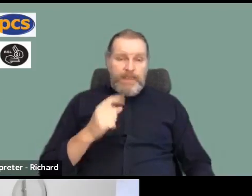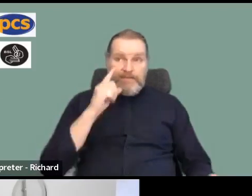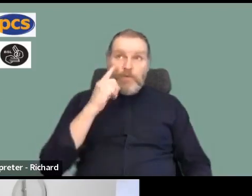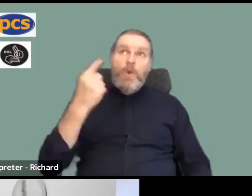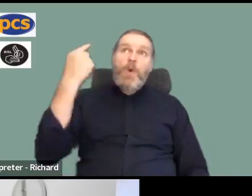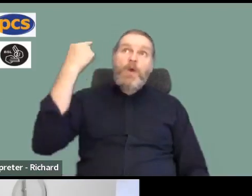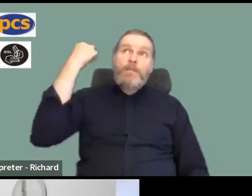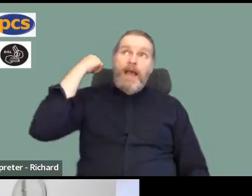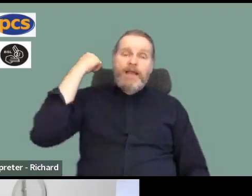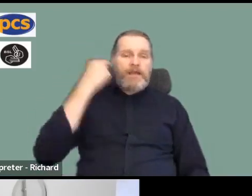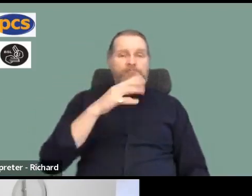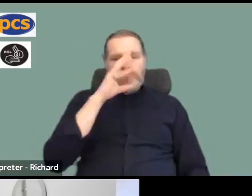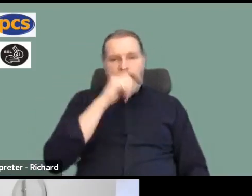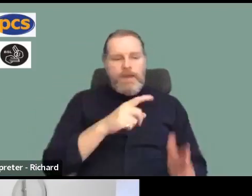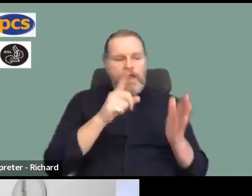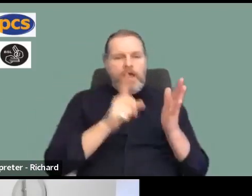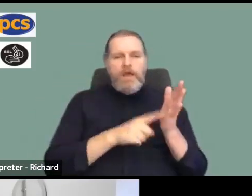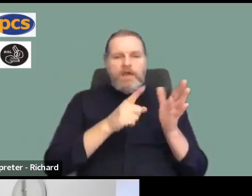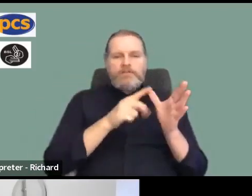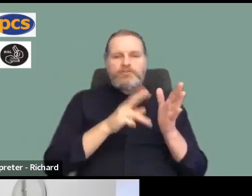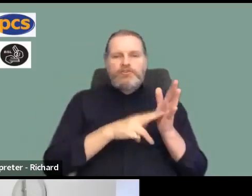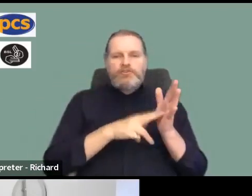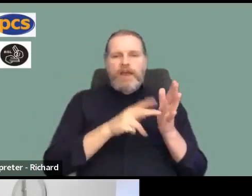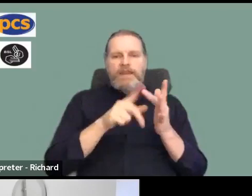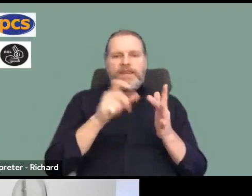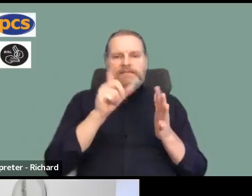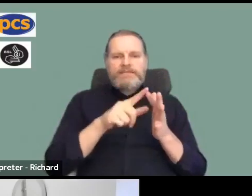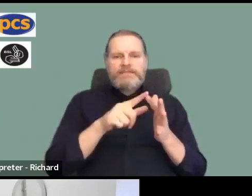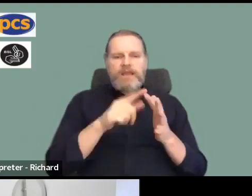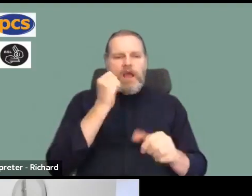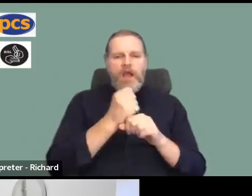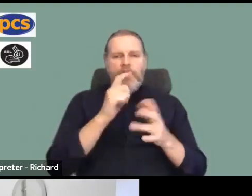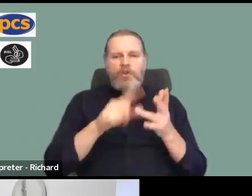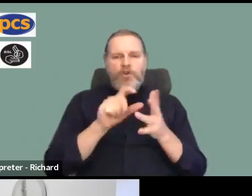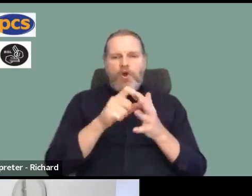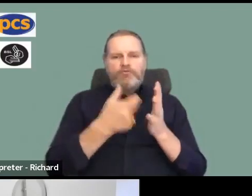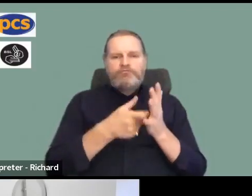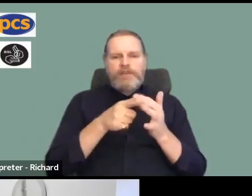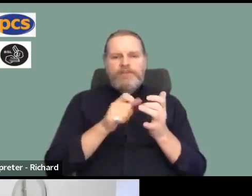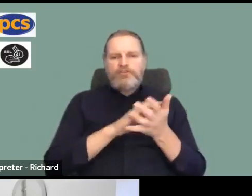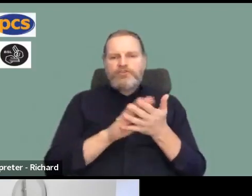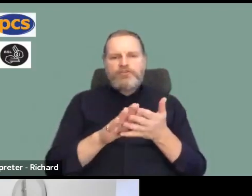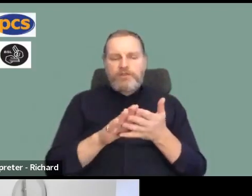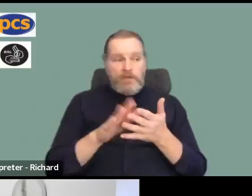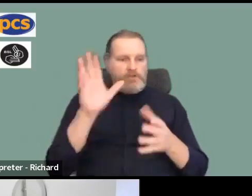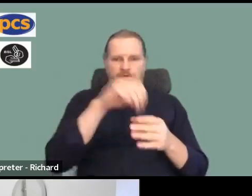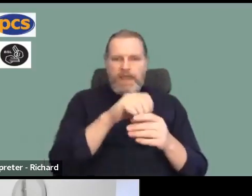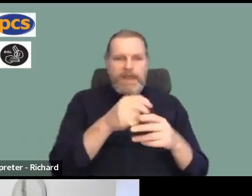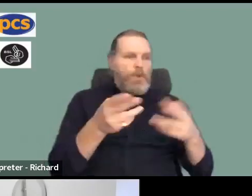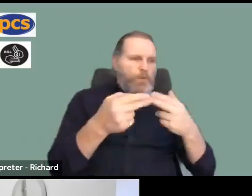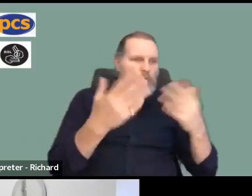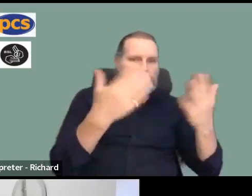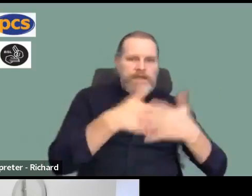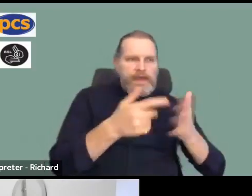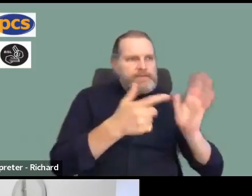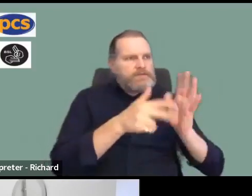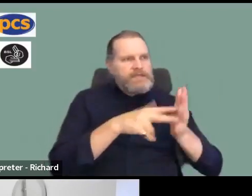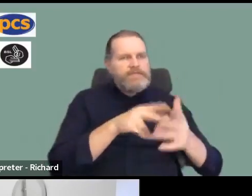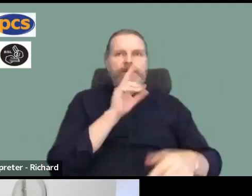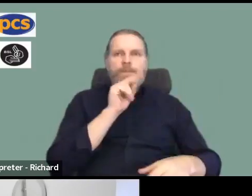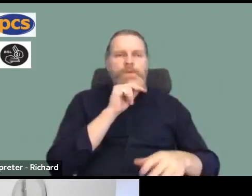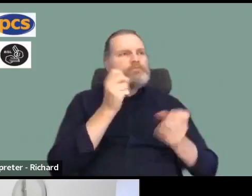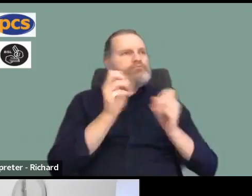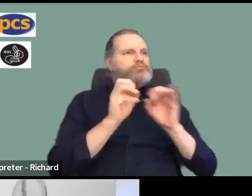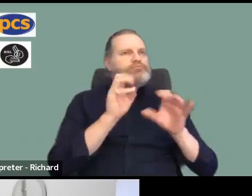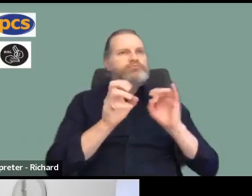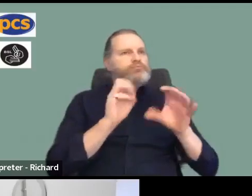Janice Godrich at that time and it would be Fran now. We're on Newsnight, we're on the telly every day, we're on the radio because it's the fact